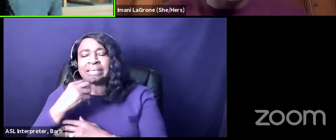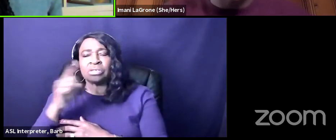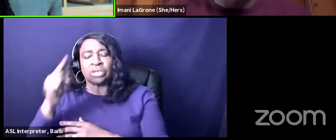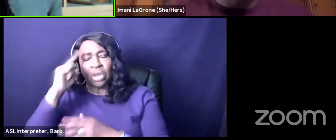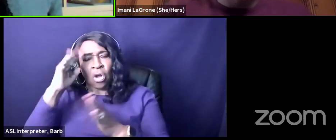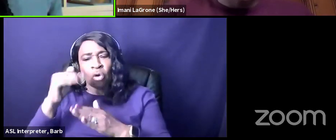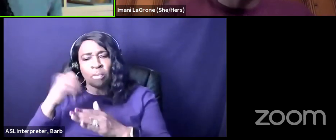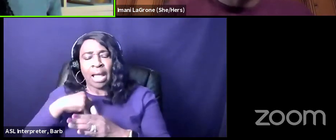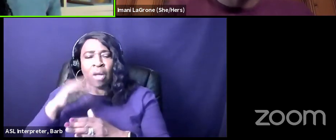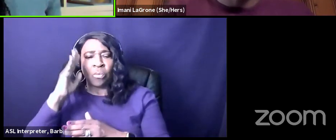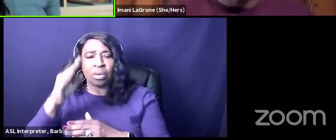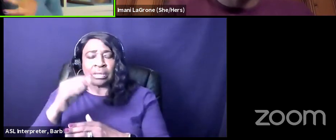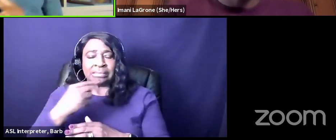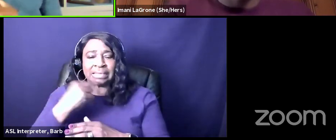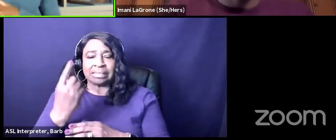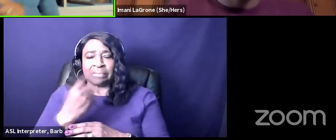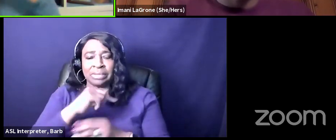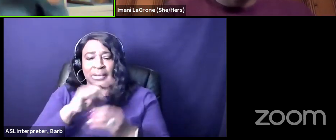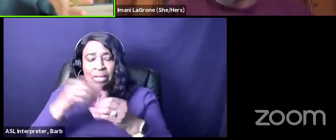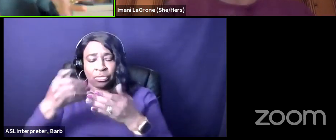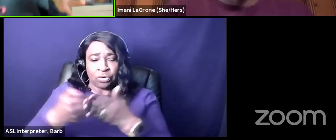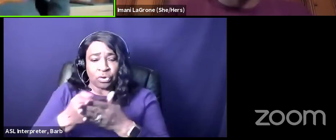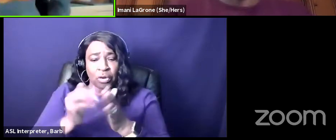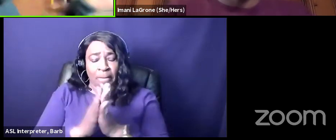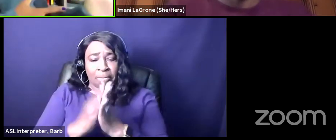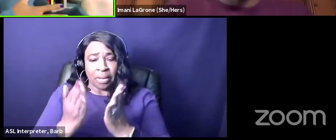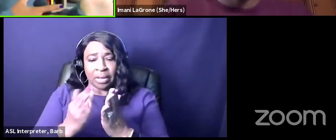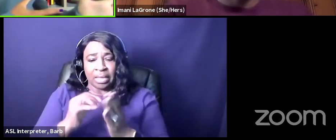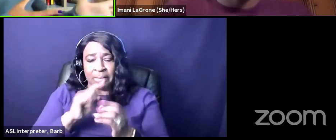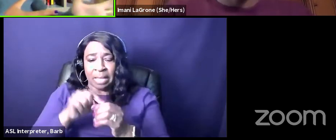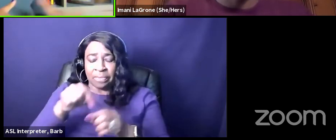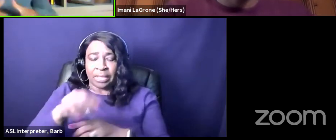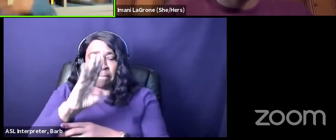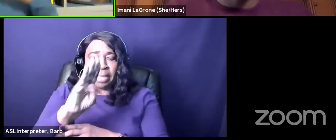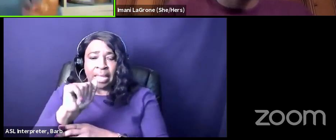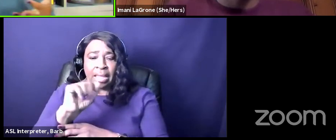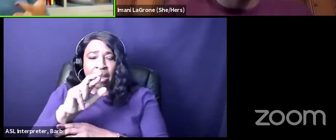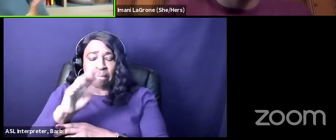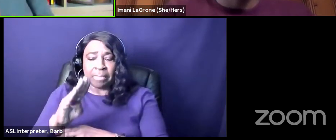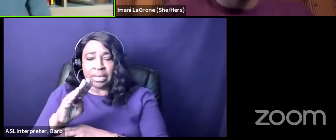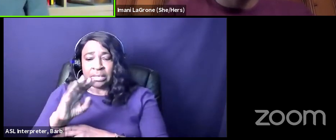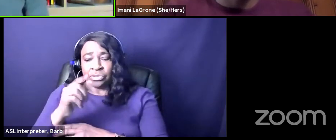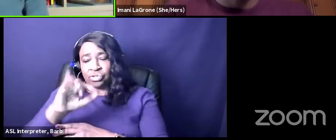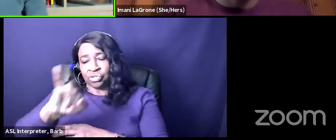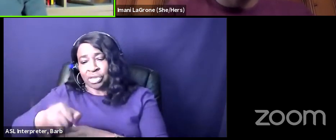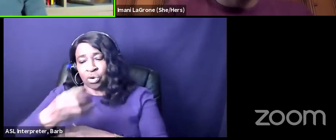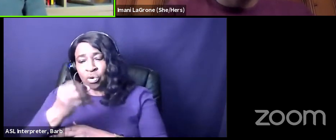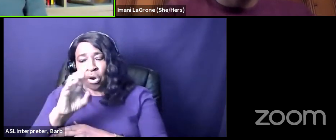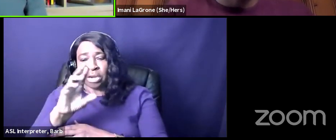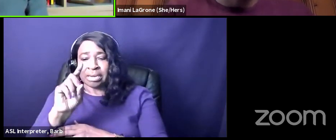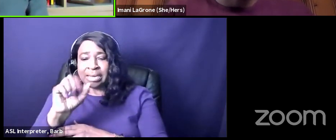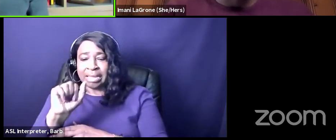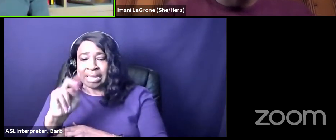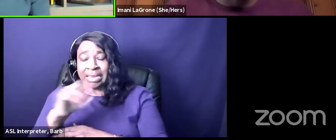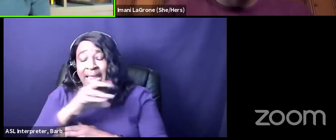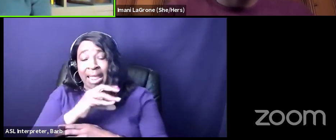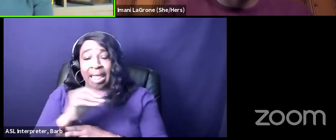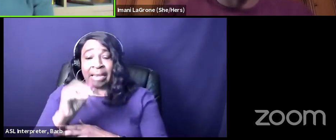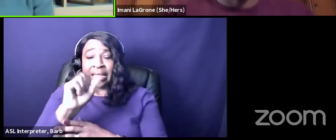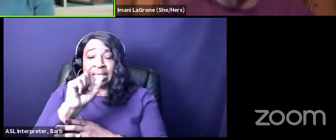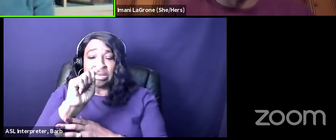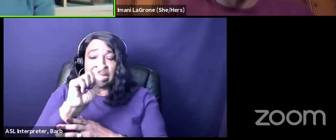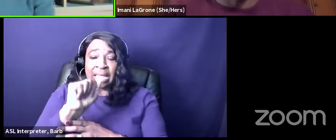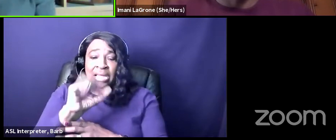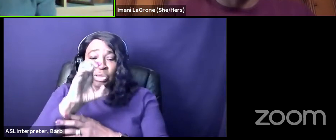mention the new book and the new book about barbara jordan fannie lou hamer and stacy abrams came out of this question where after coming you know